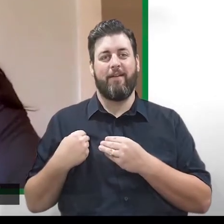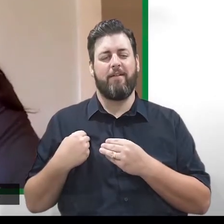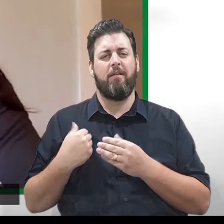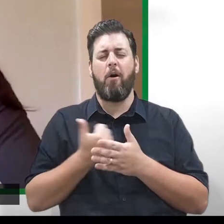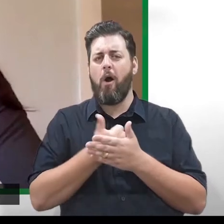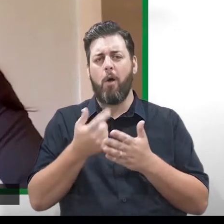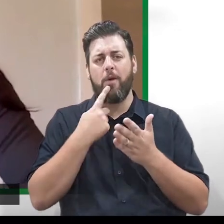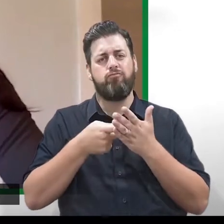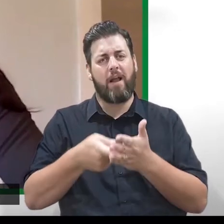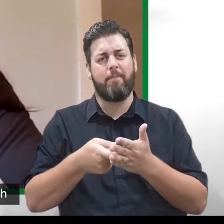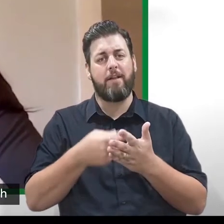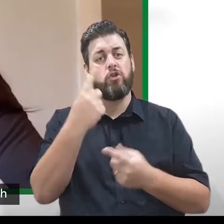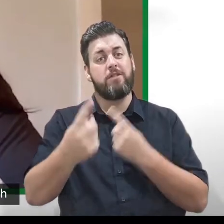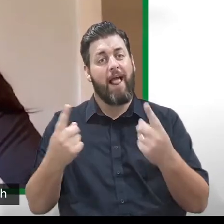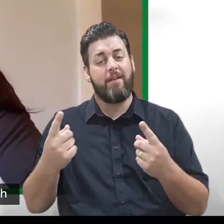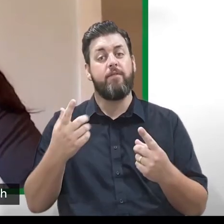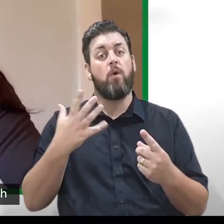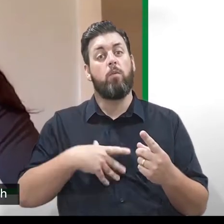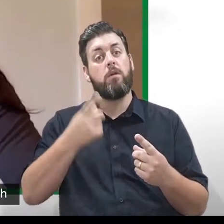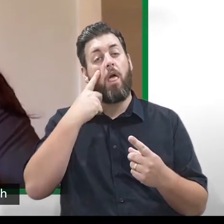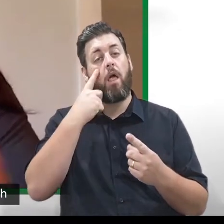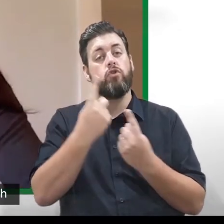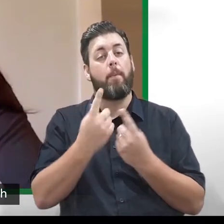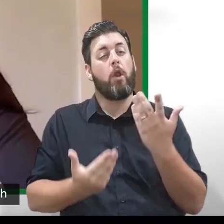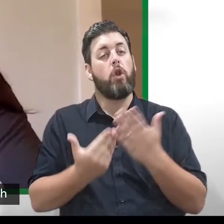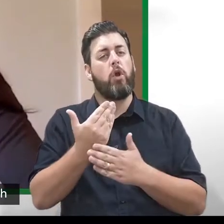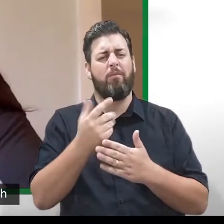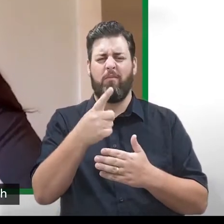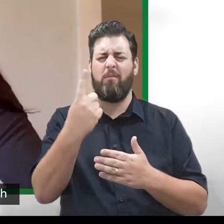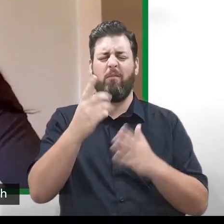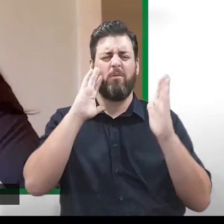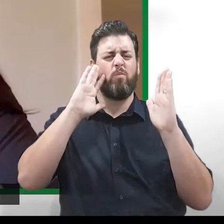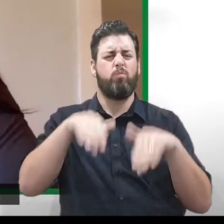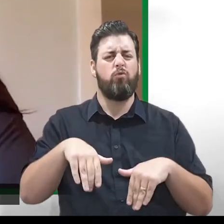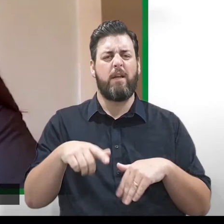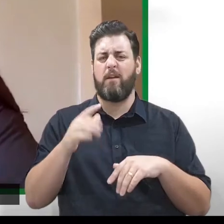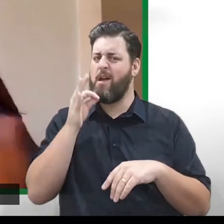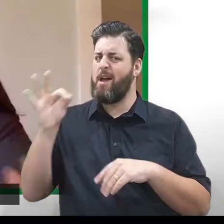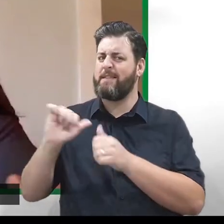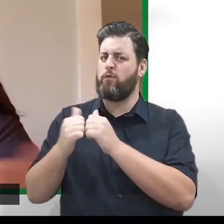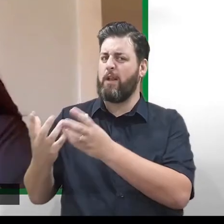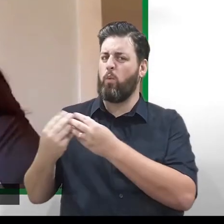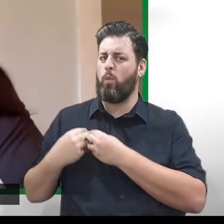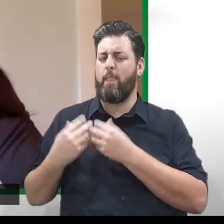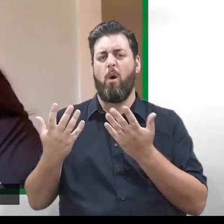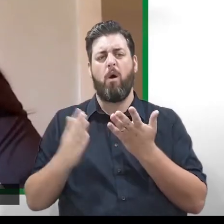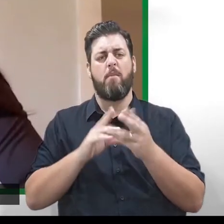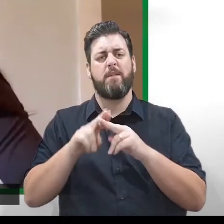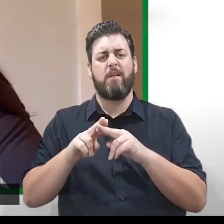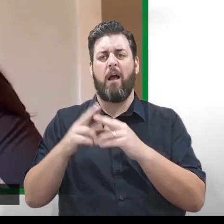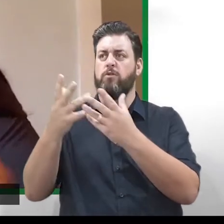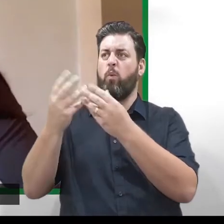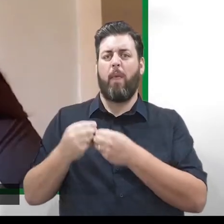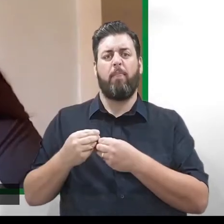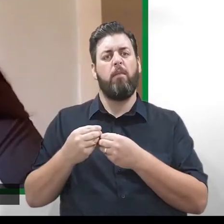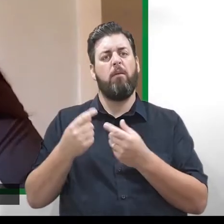So I would always recommend to you guys, if you're trying something new, don't worry about it. Take a friend along, or if your mums and dads can go with you,